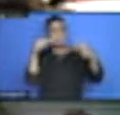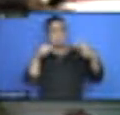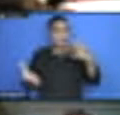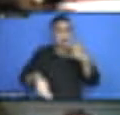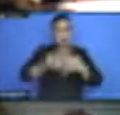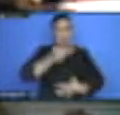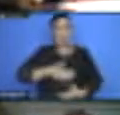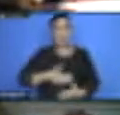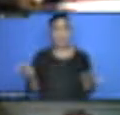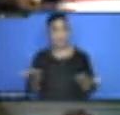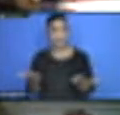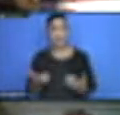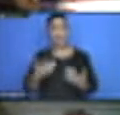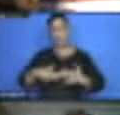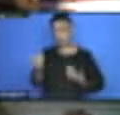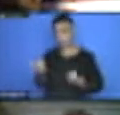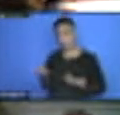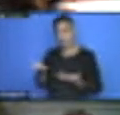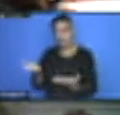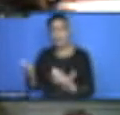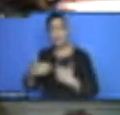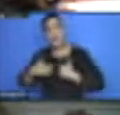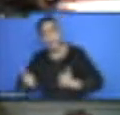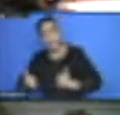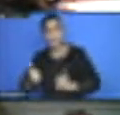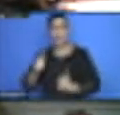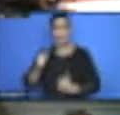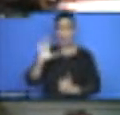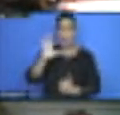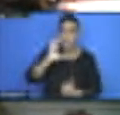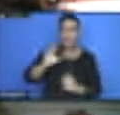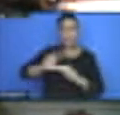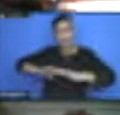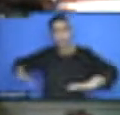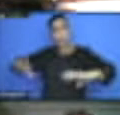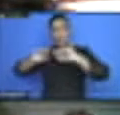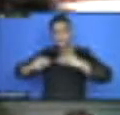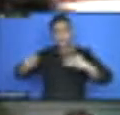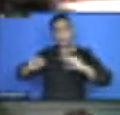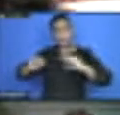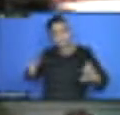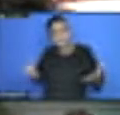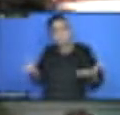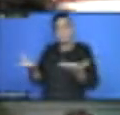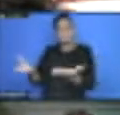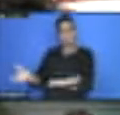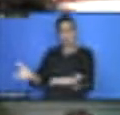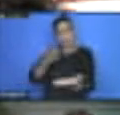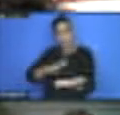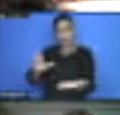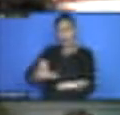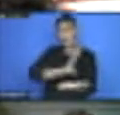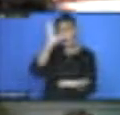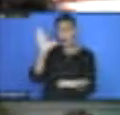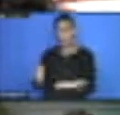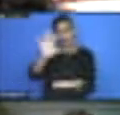services, services, or basic needs to all citizens in the continent of Africa. Where